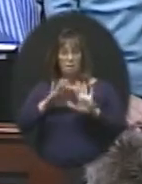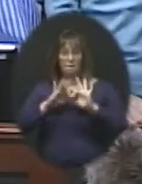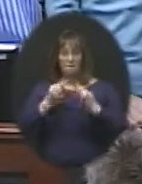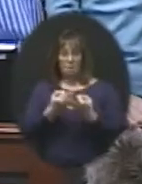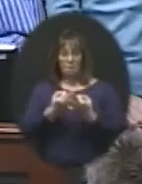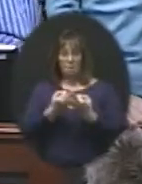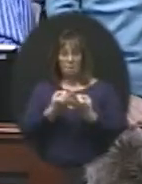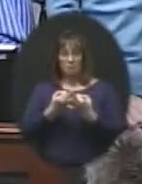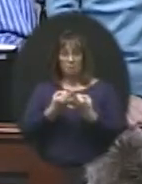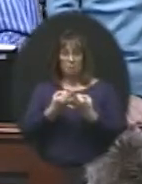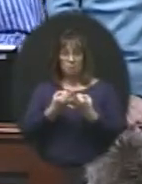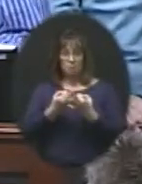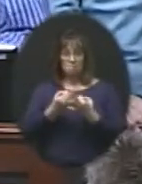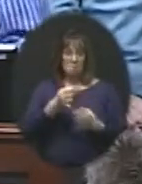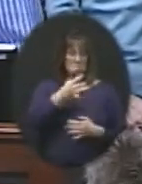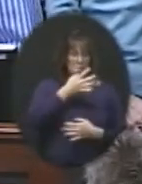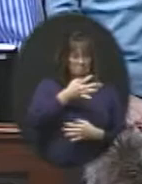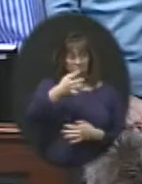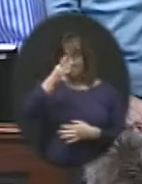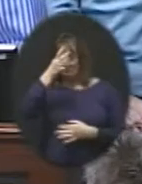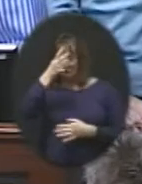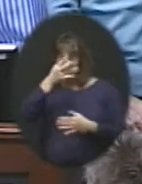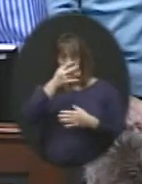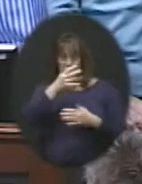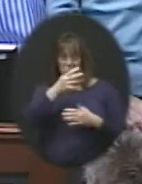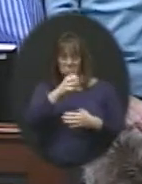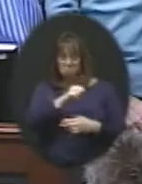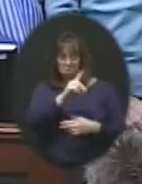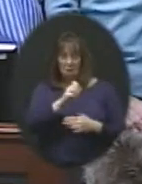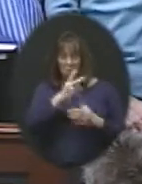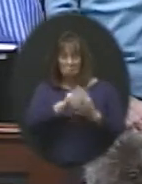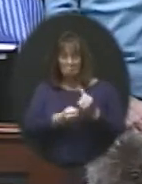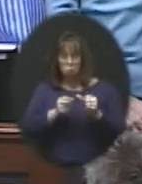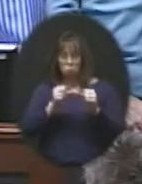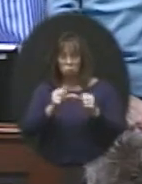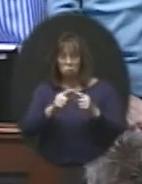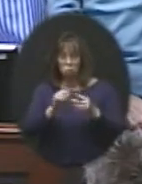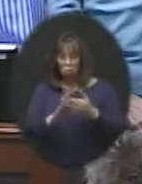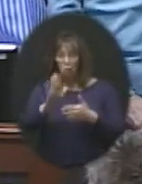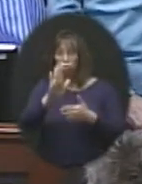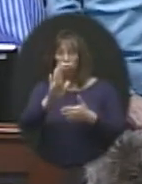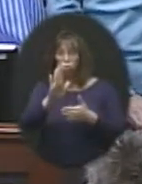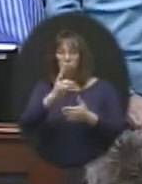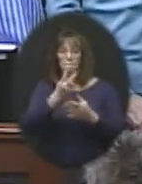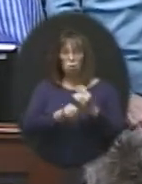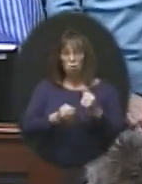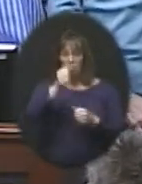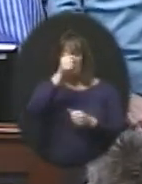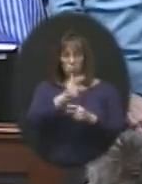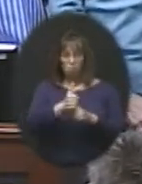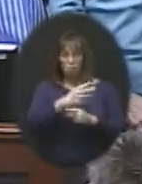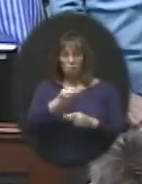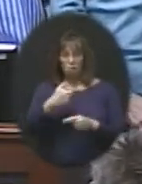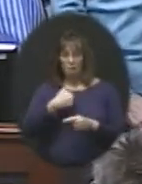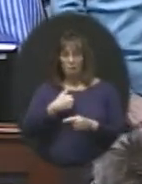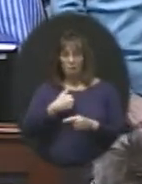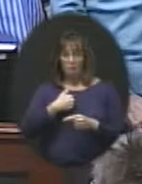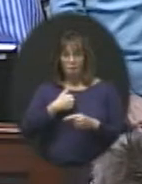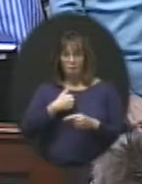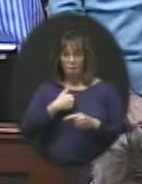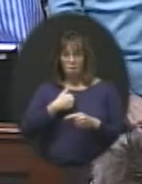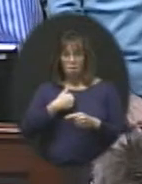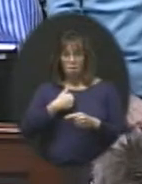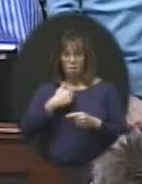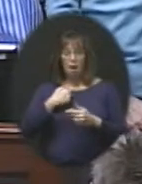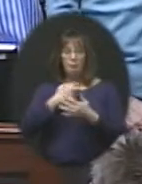on either my mother or my father's side to go to college. Both my brother and I ended up